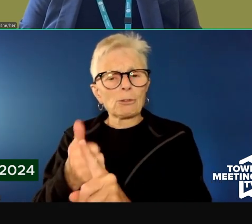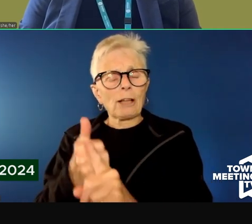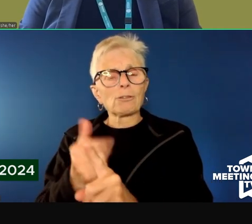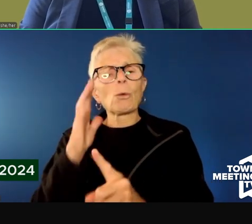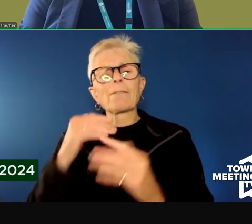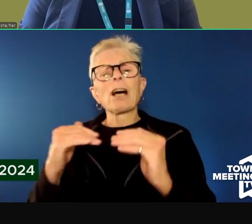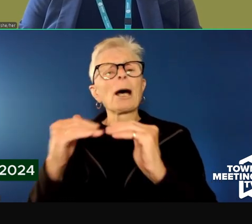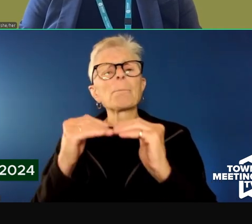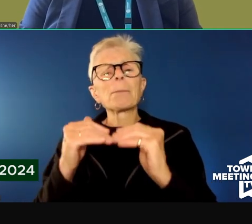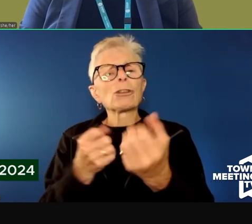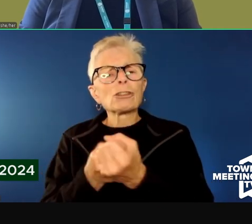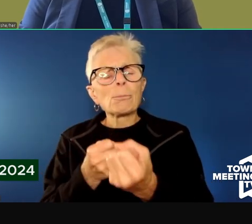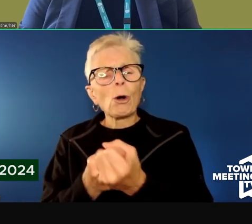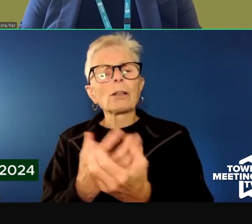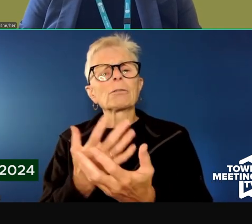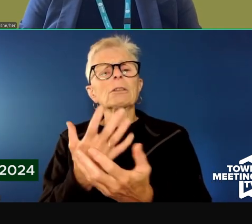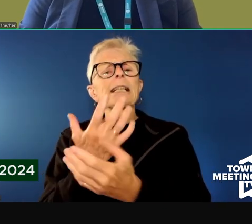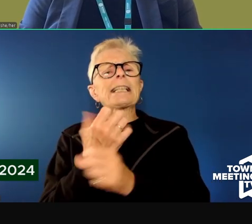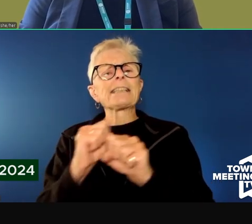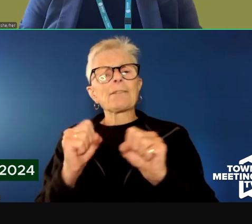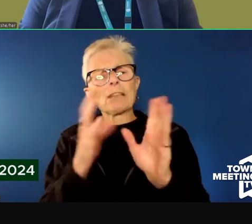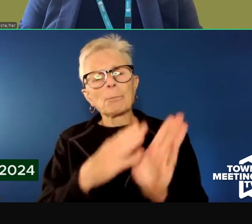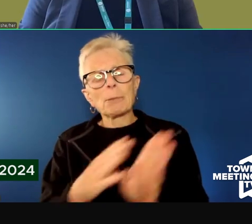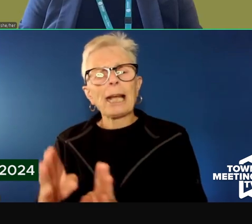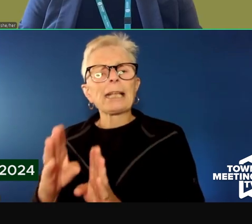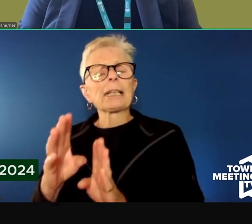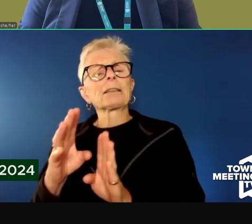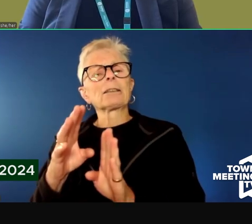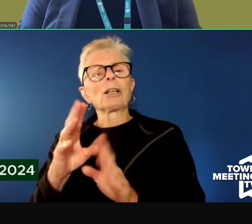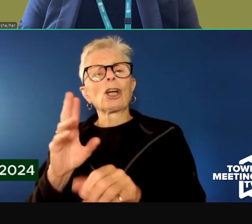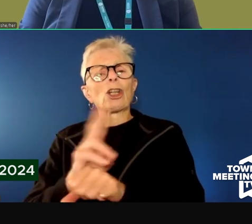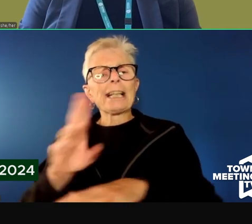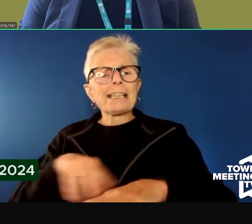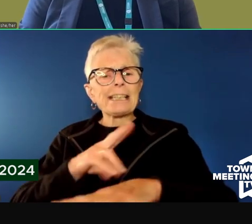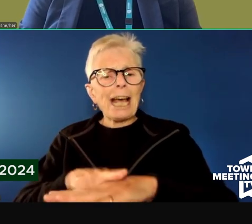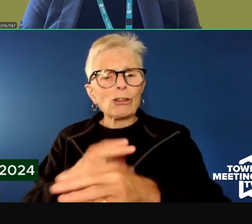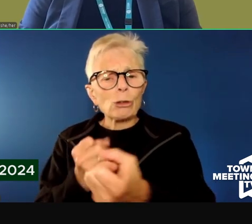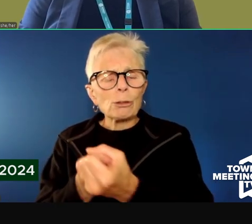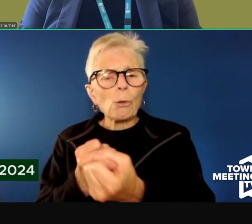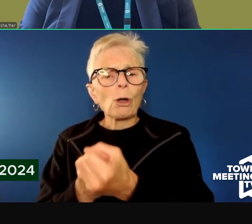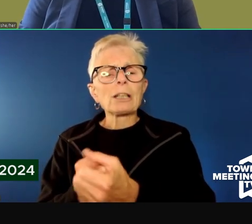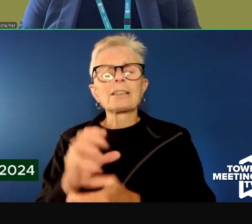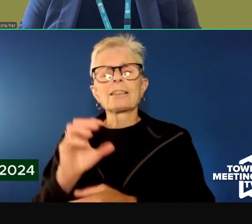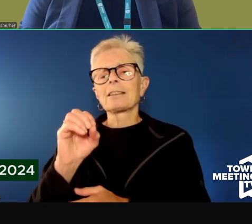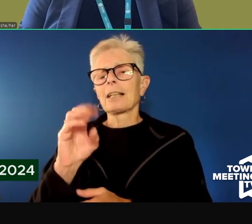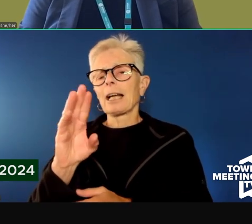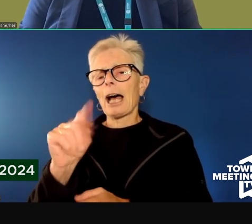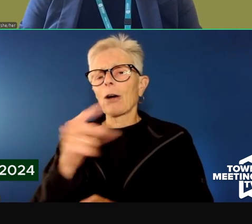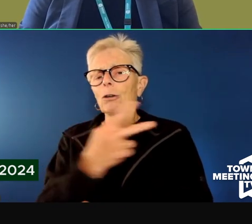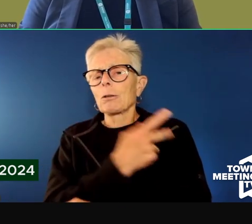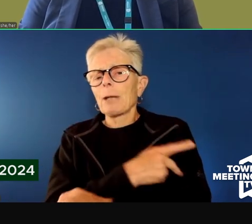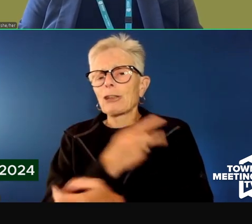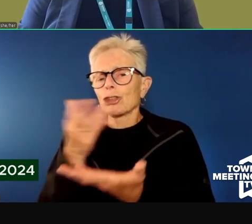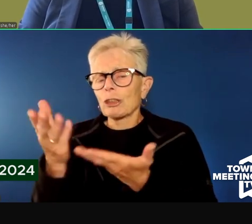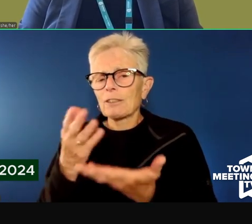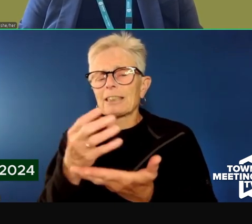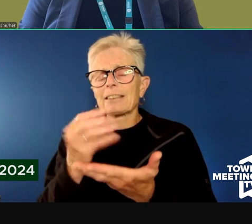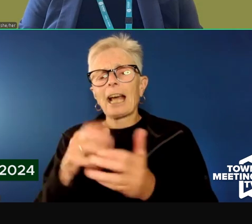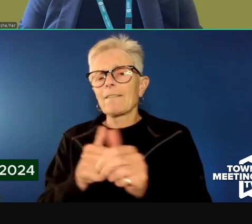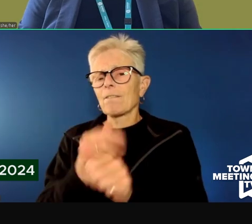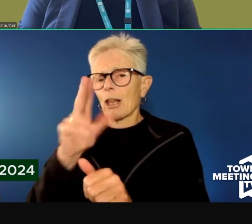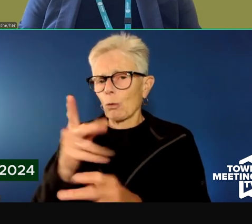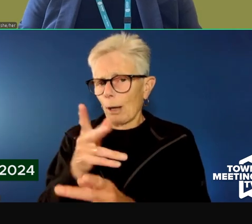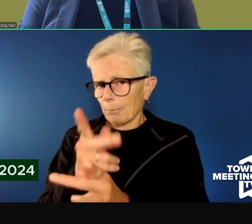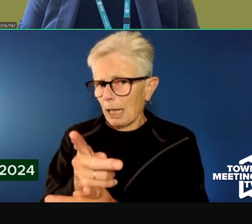safety planning, use of natural supports, and then outpatient services, as well as follow-up care. And